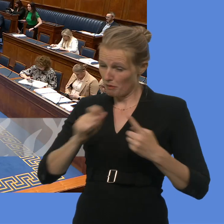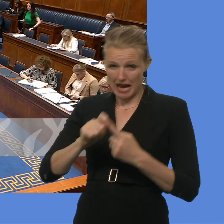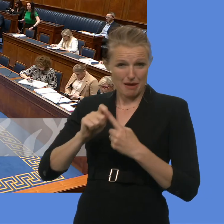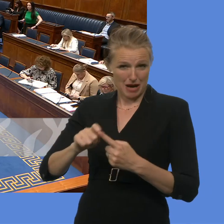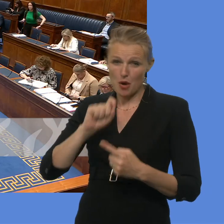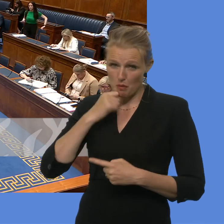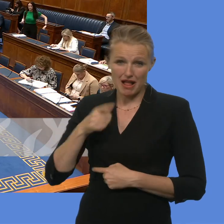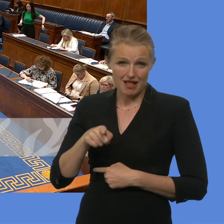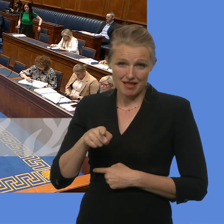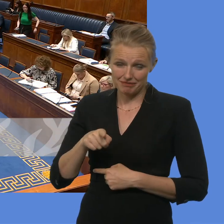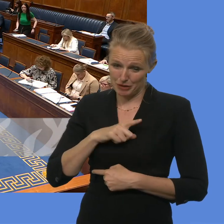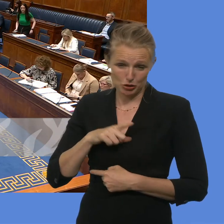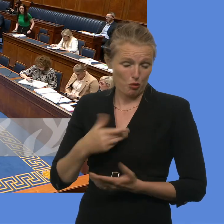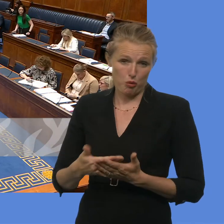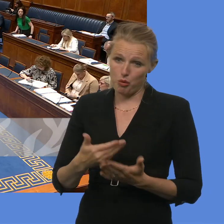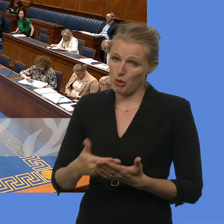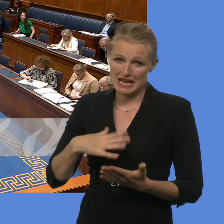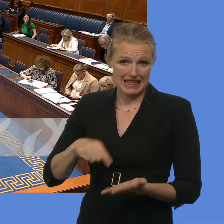I call Melissa McHugh.